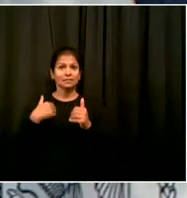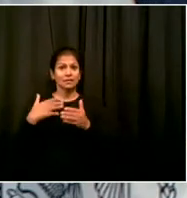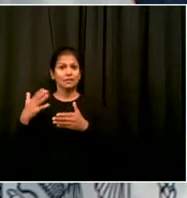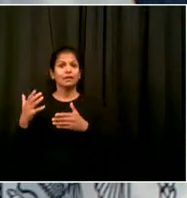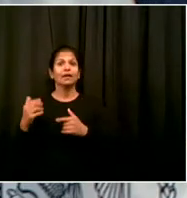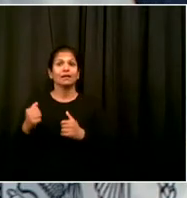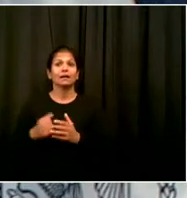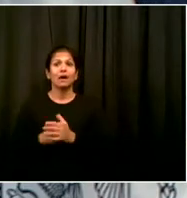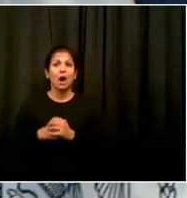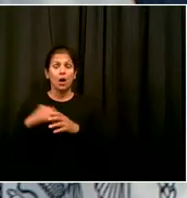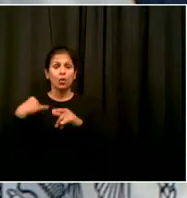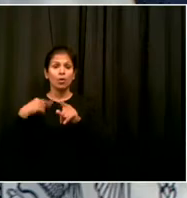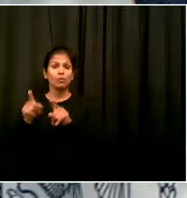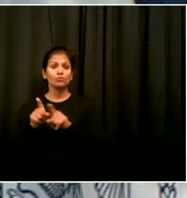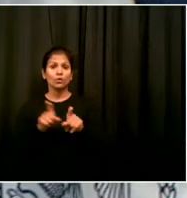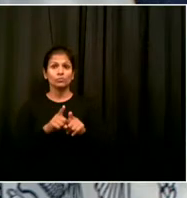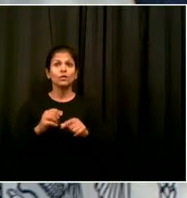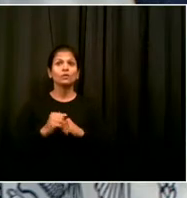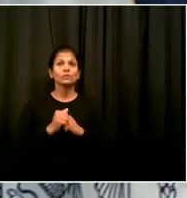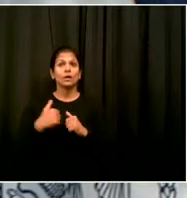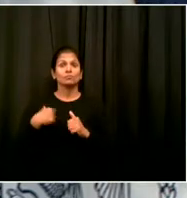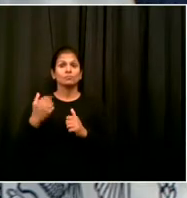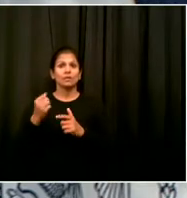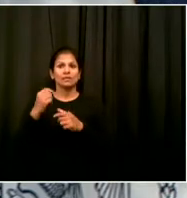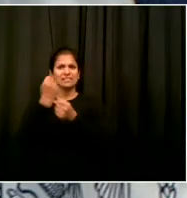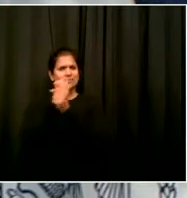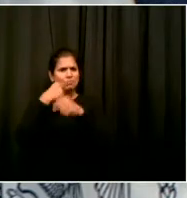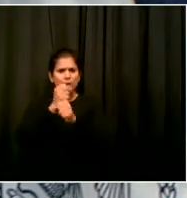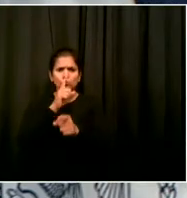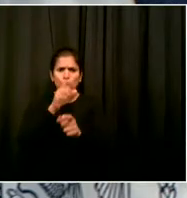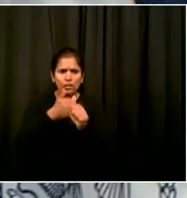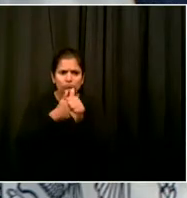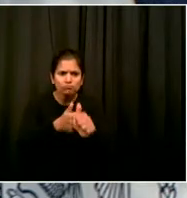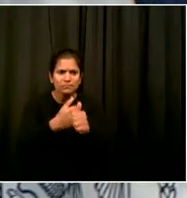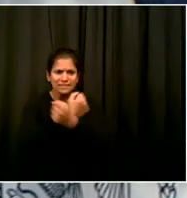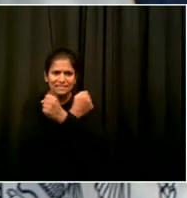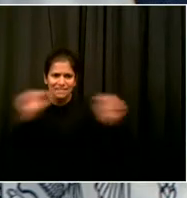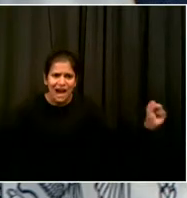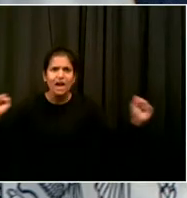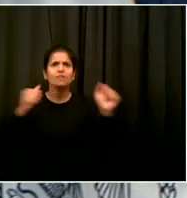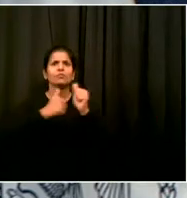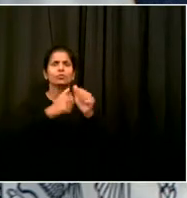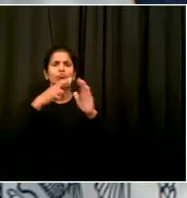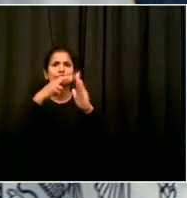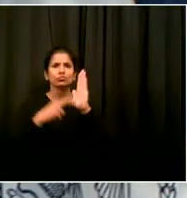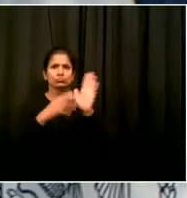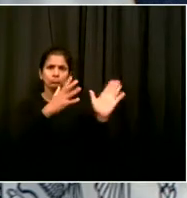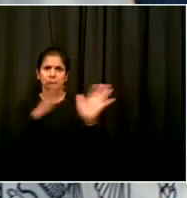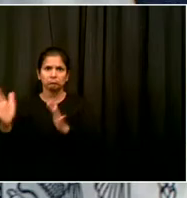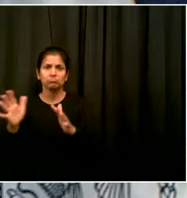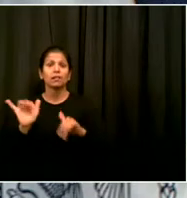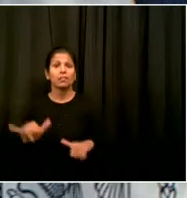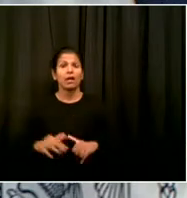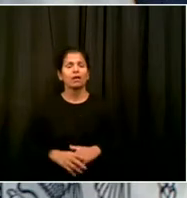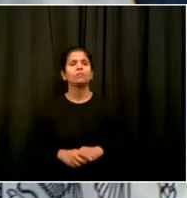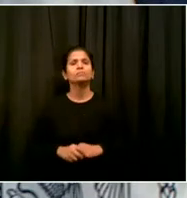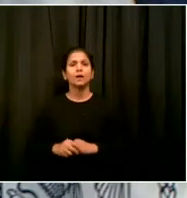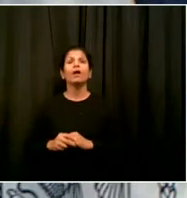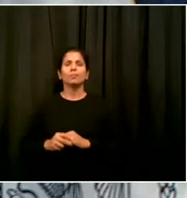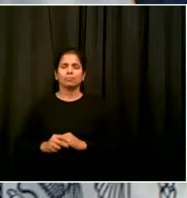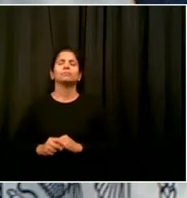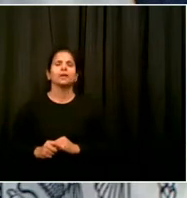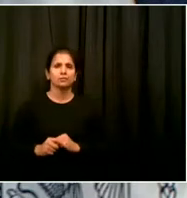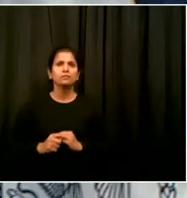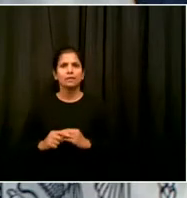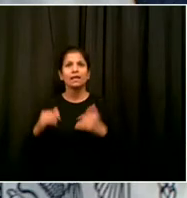the shopping experience. A lot of what people do, they don't necessarily have to take a lot of time to look at stuff. It's not like sitting down for a meal.